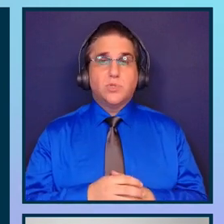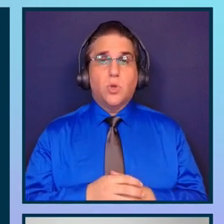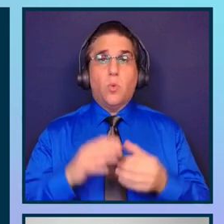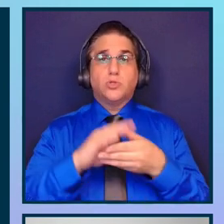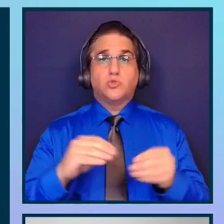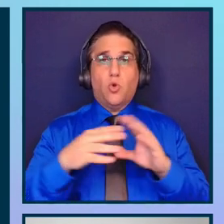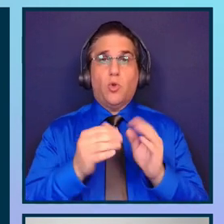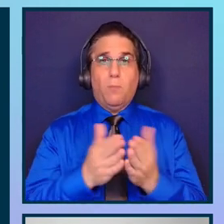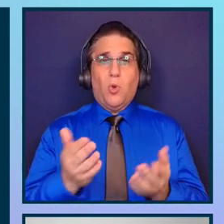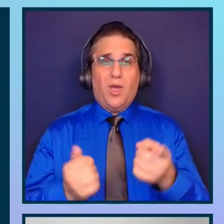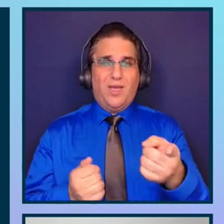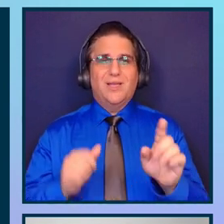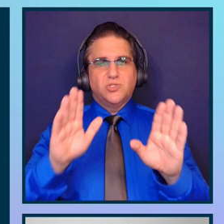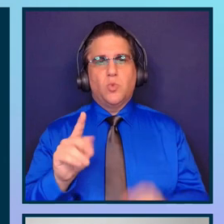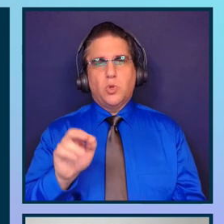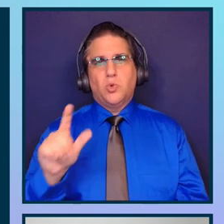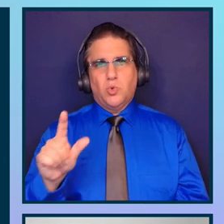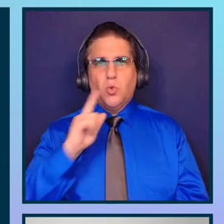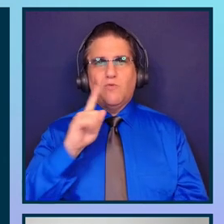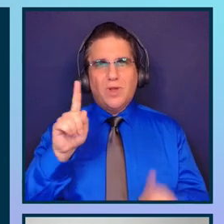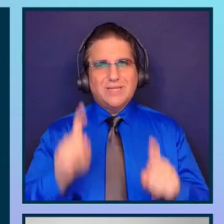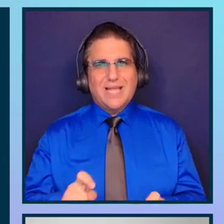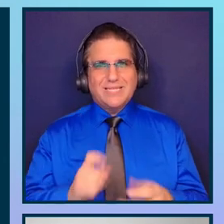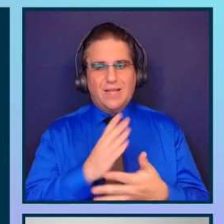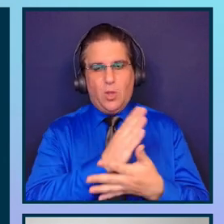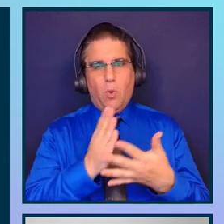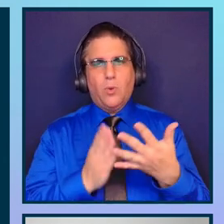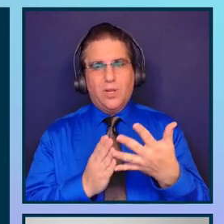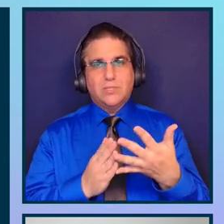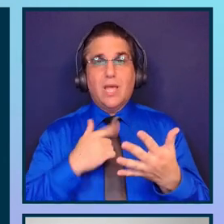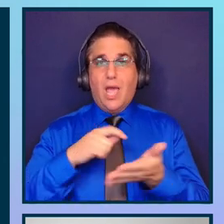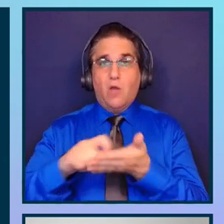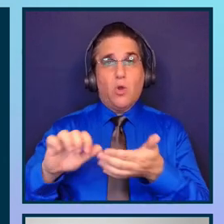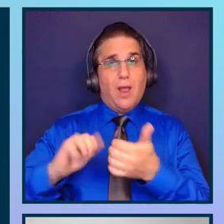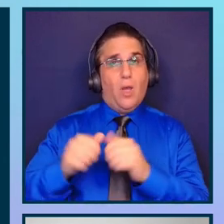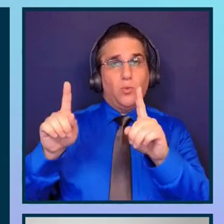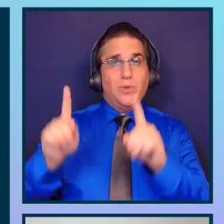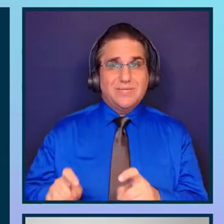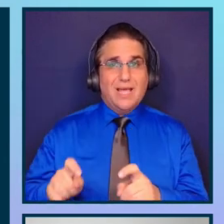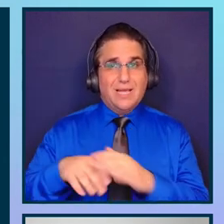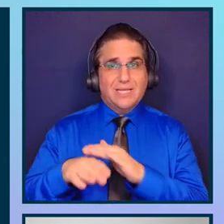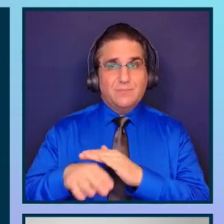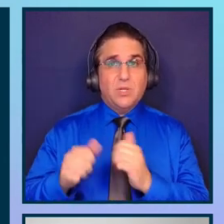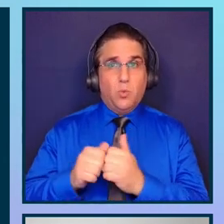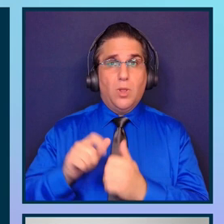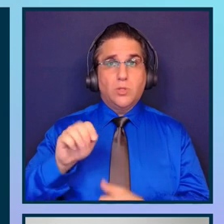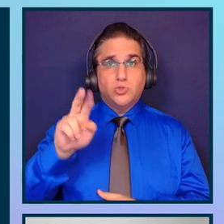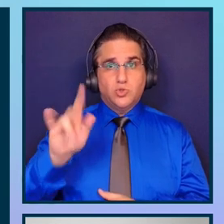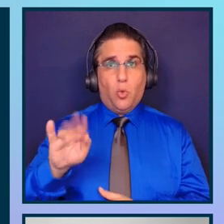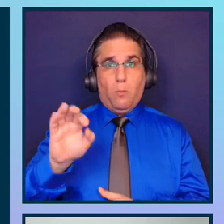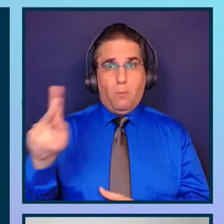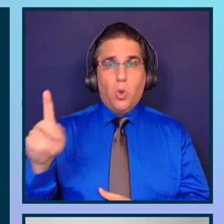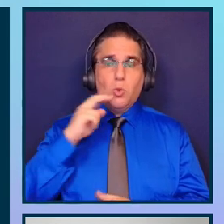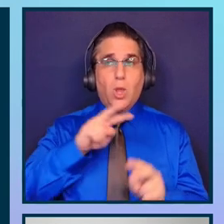is a great tool to test your components. I wrote about how to test the accessibility of your components using Storybook, so you can go to